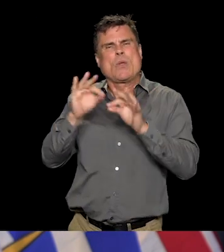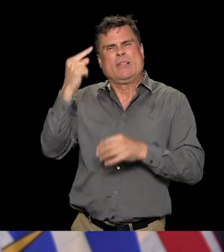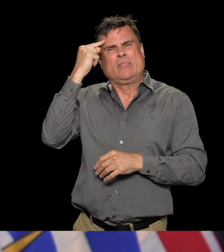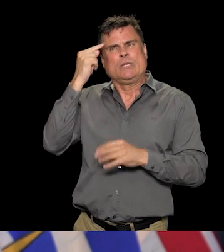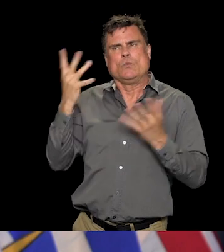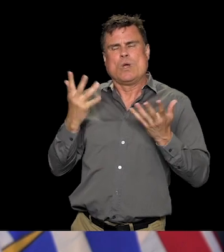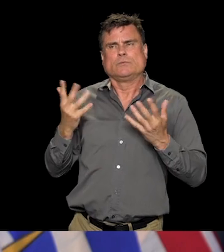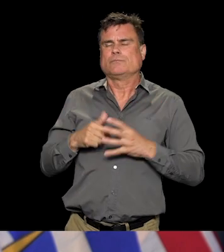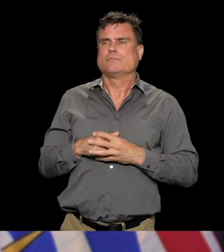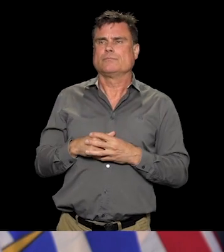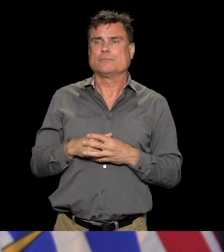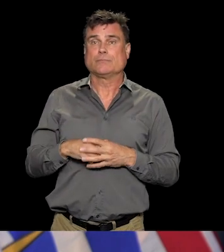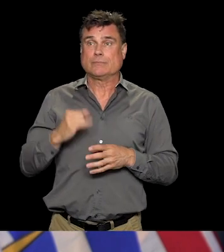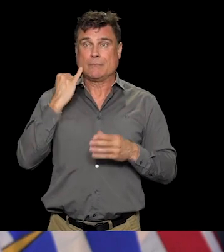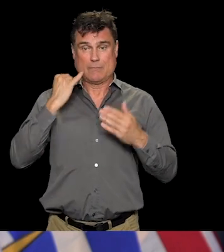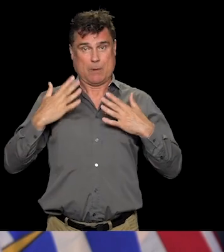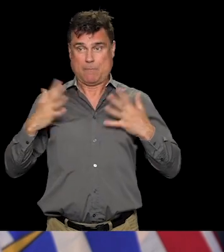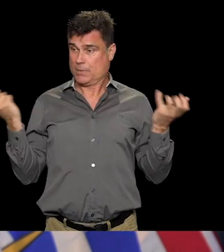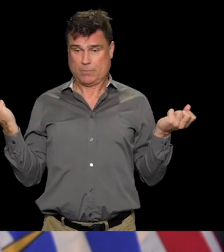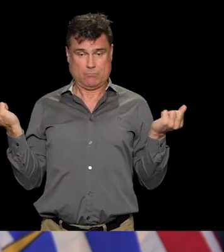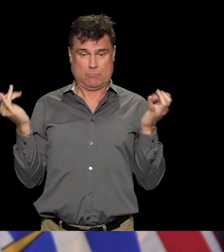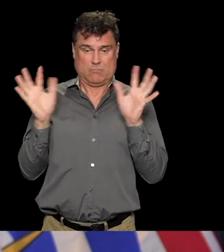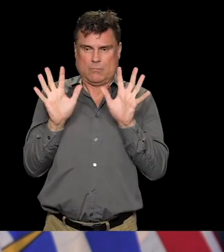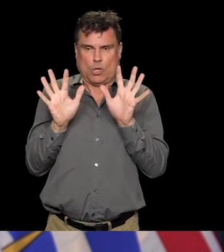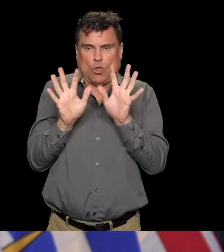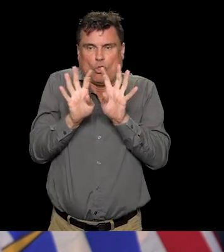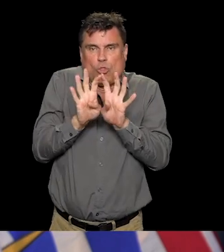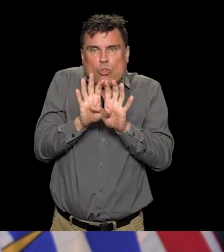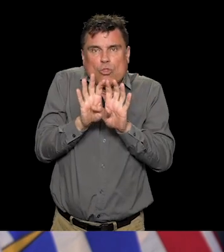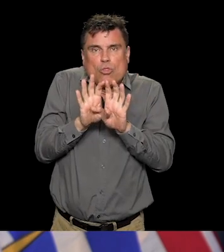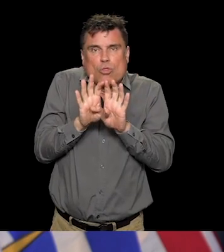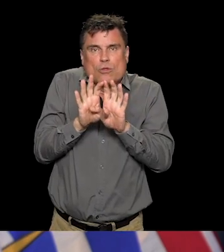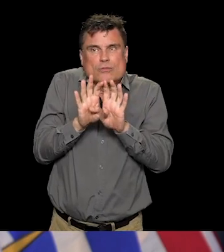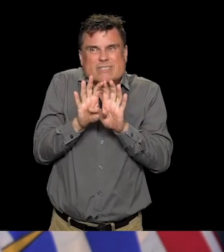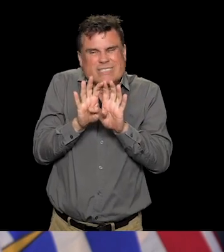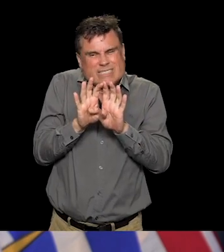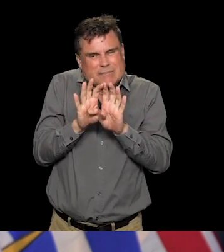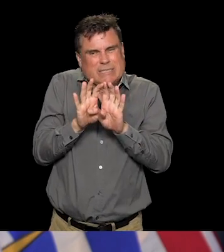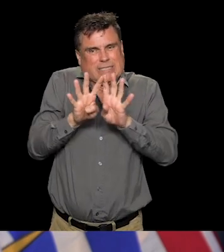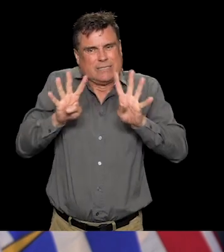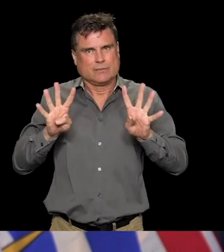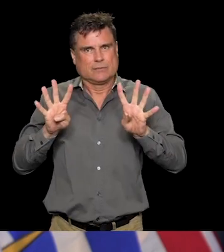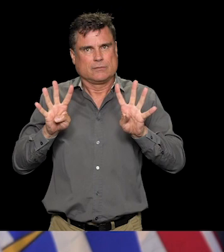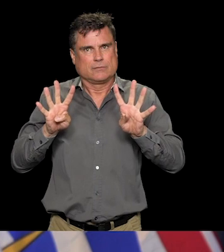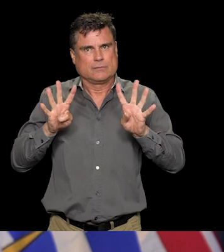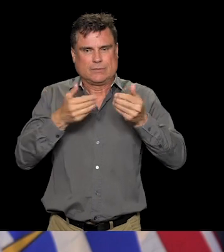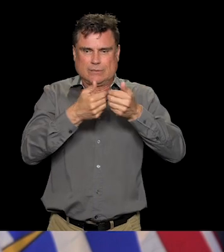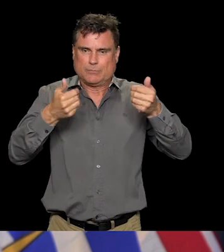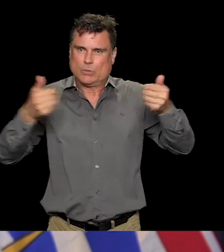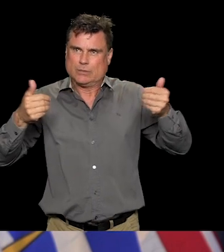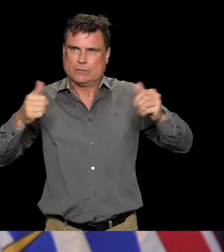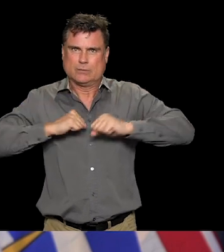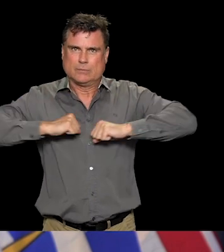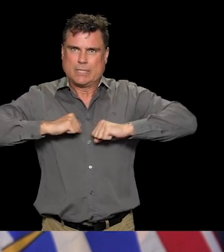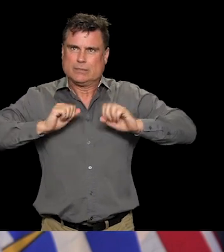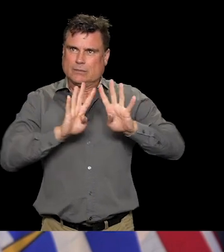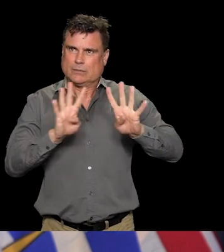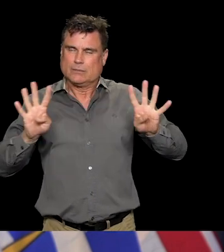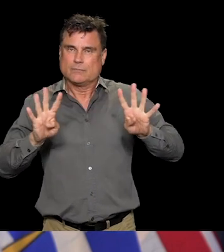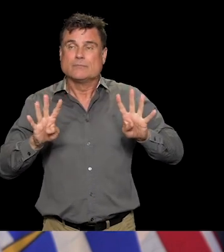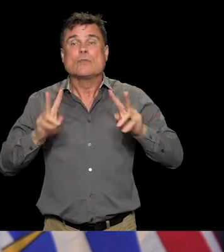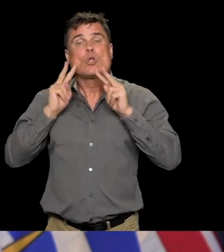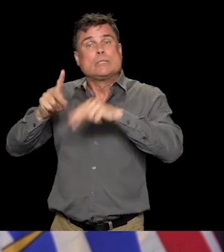radius. And even if it is outside, if you're spending time in close contact talking to somebody, it is still